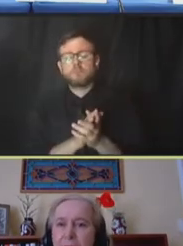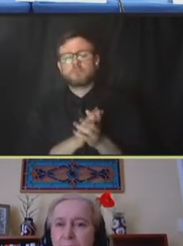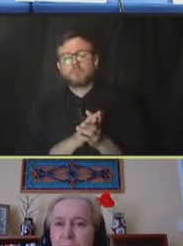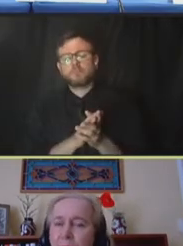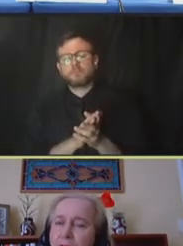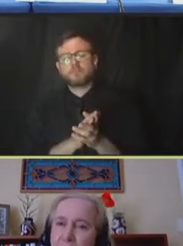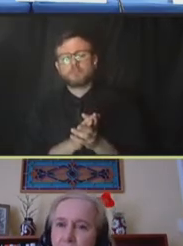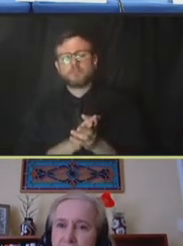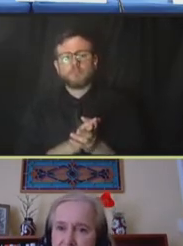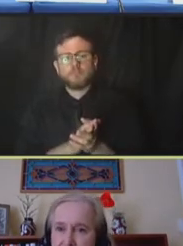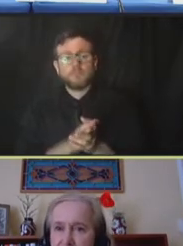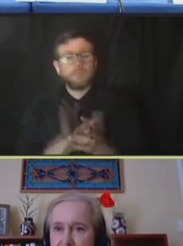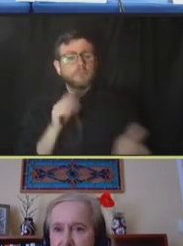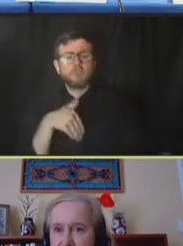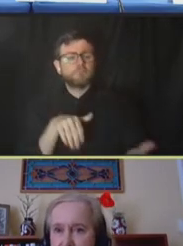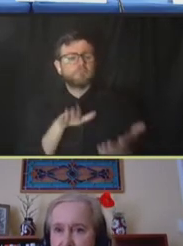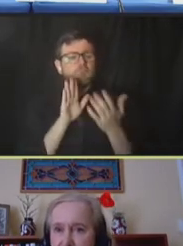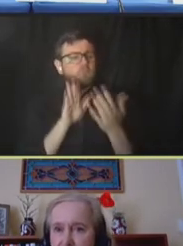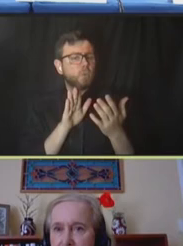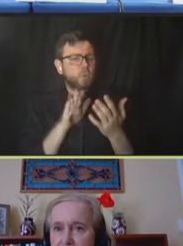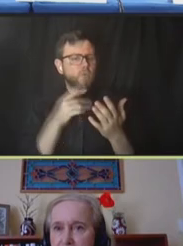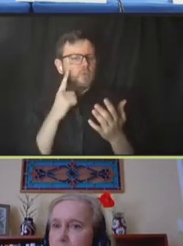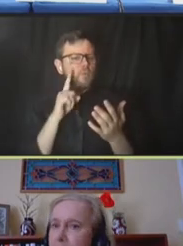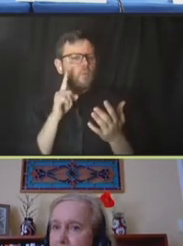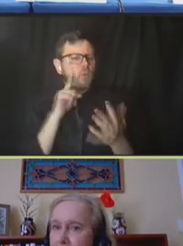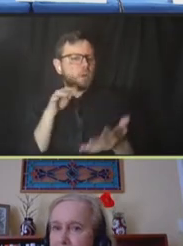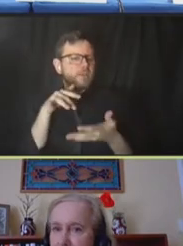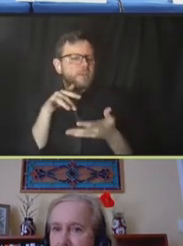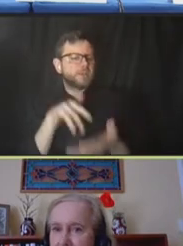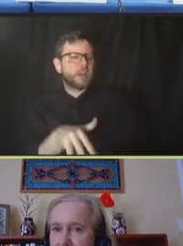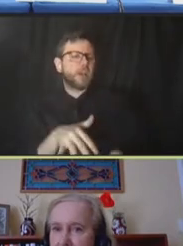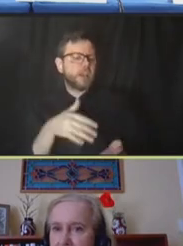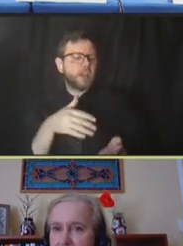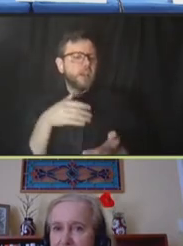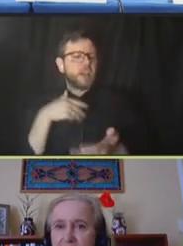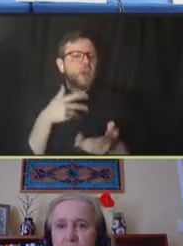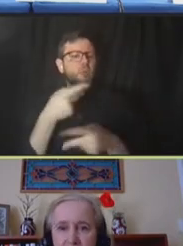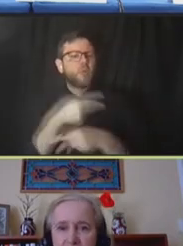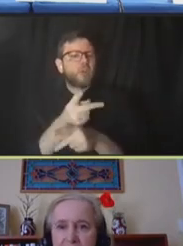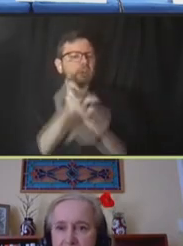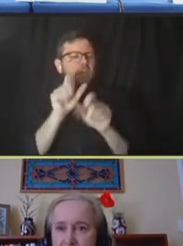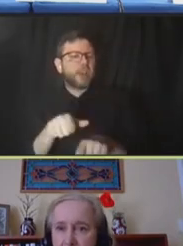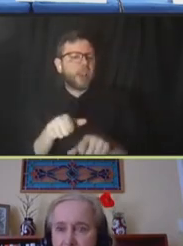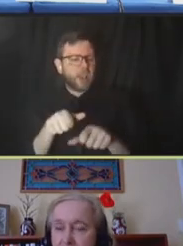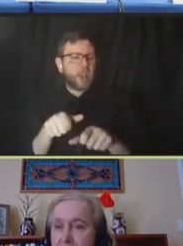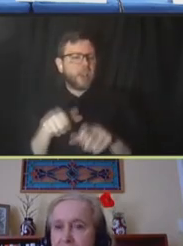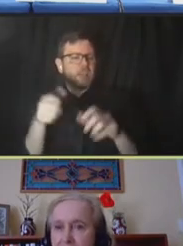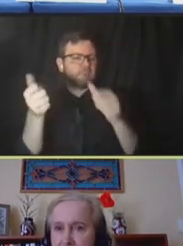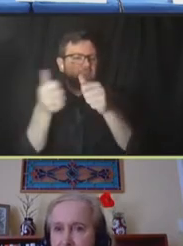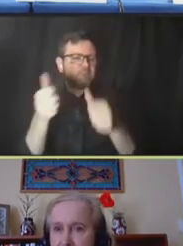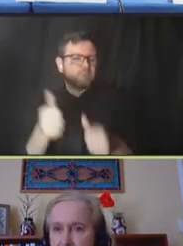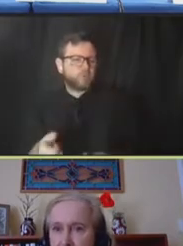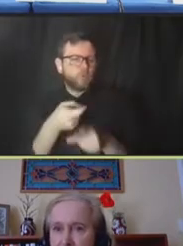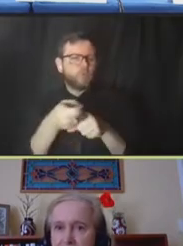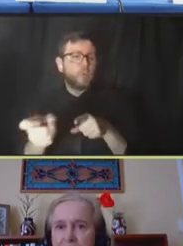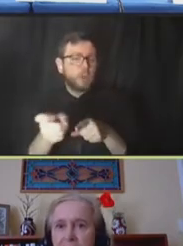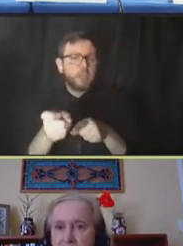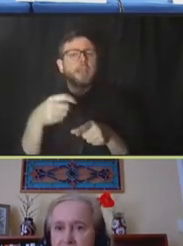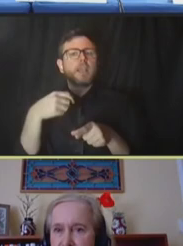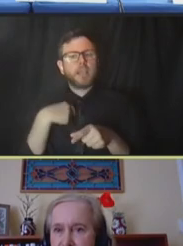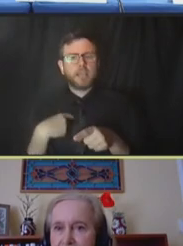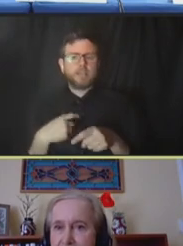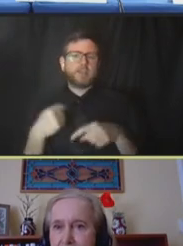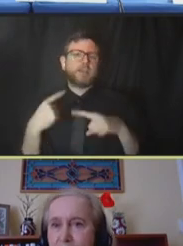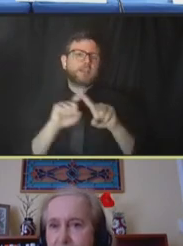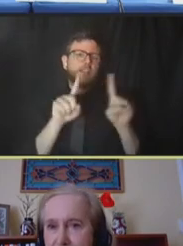And the approach that we take to studying perishable products supply chains is multidisciplinary in nature. That's